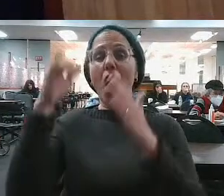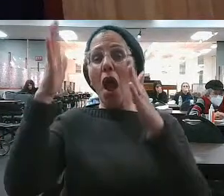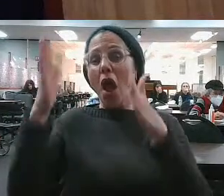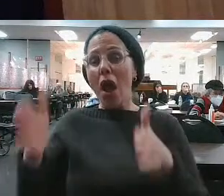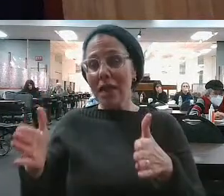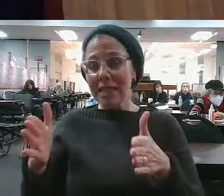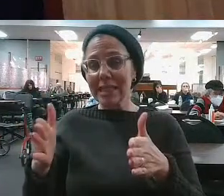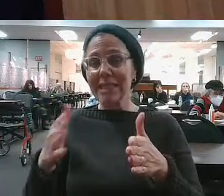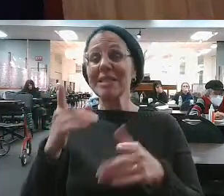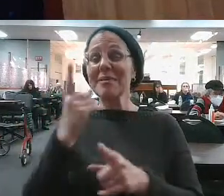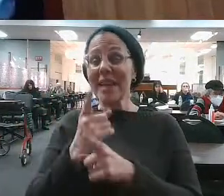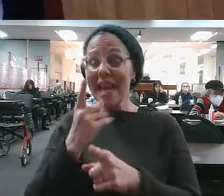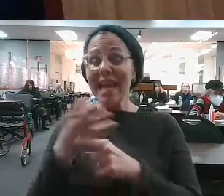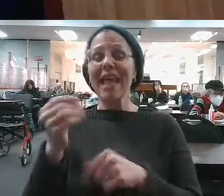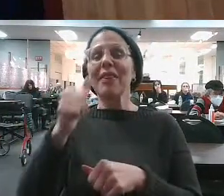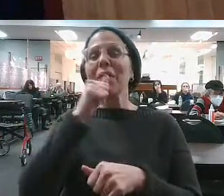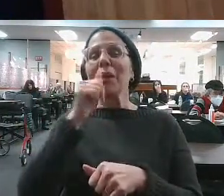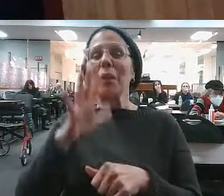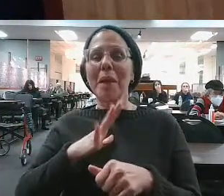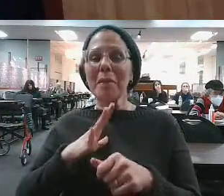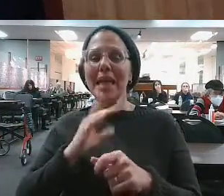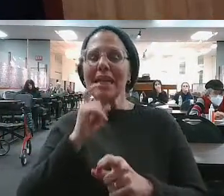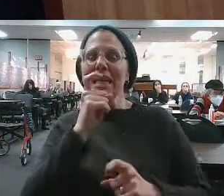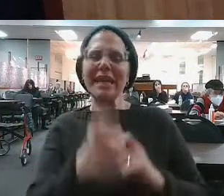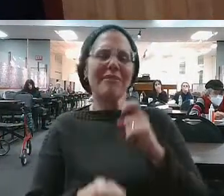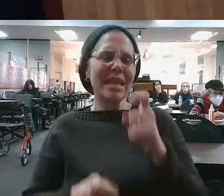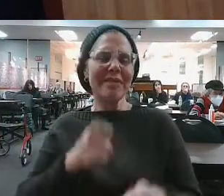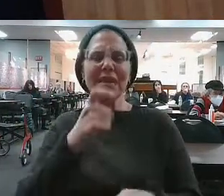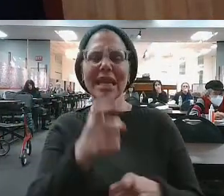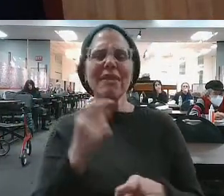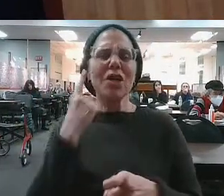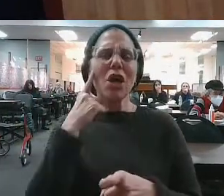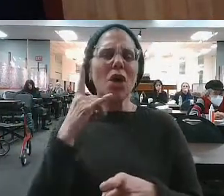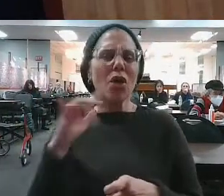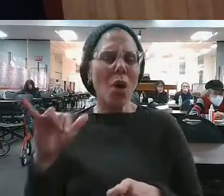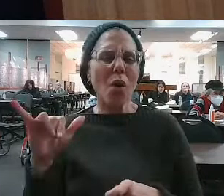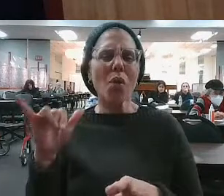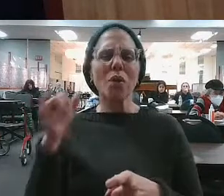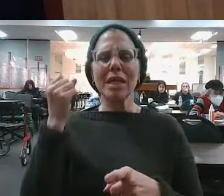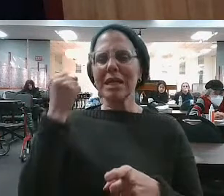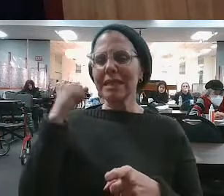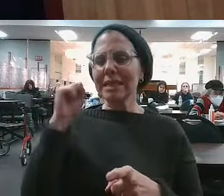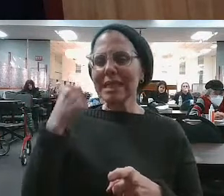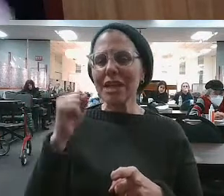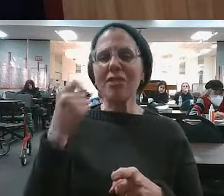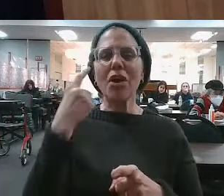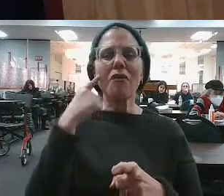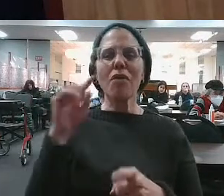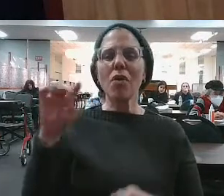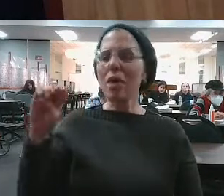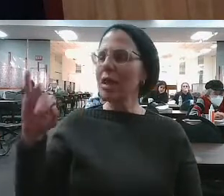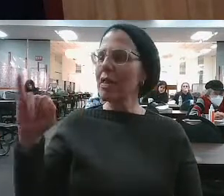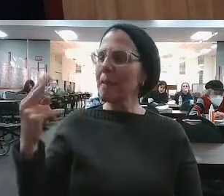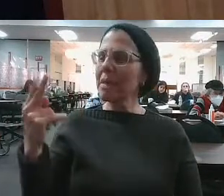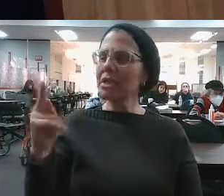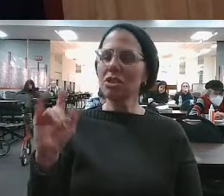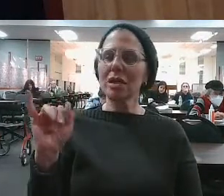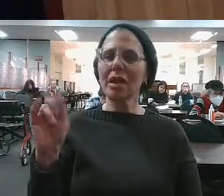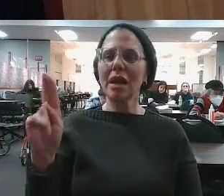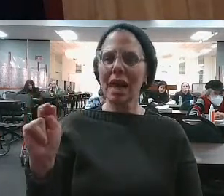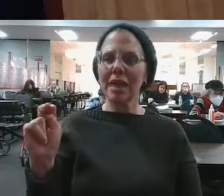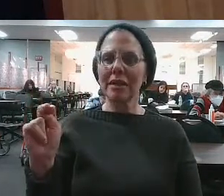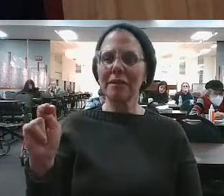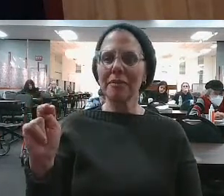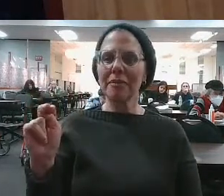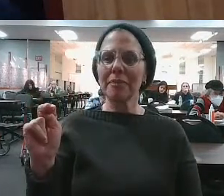Kohanim. This one donated gold. This one donated silver. Everyone has a specific area in which they focus. And Moshe Rabbeinu